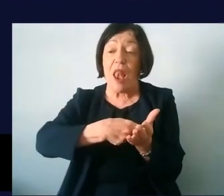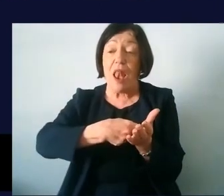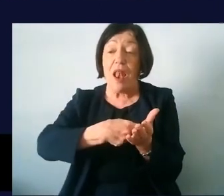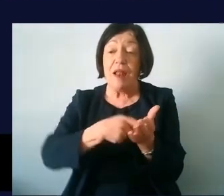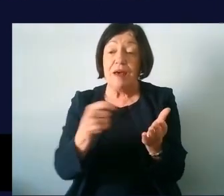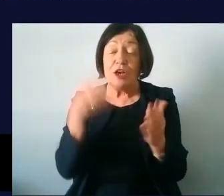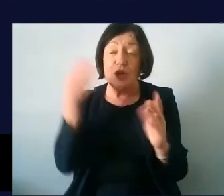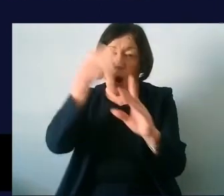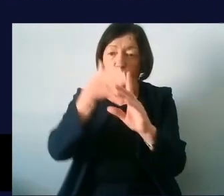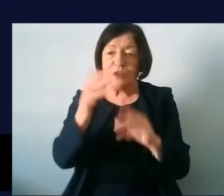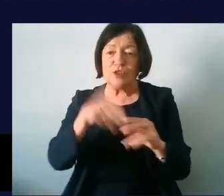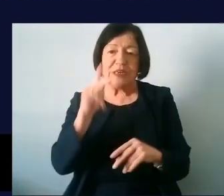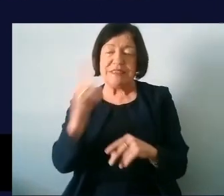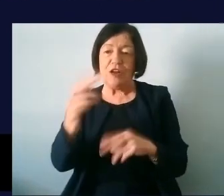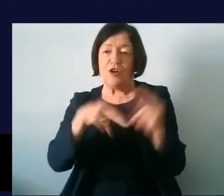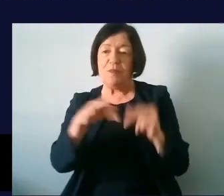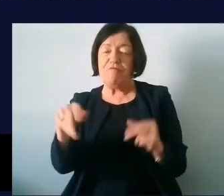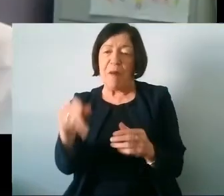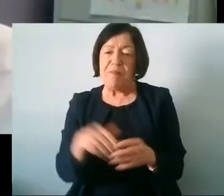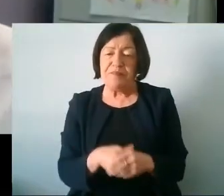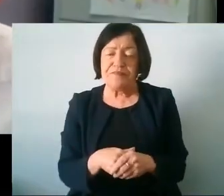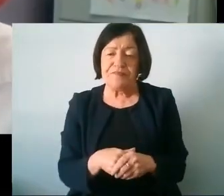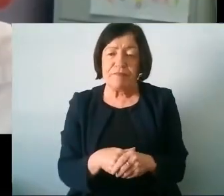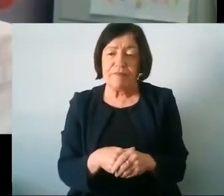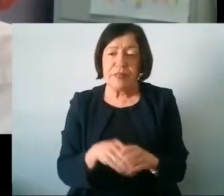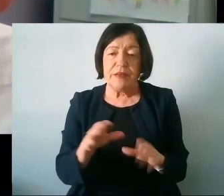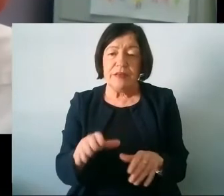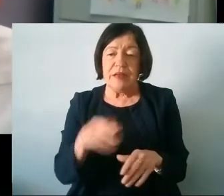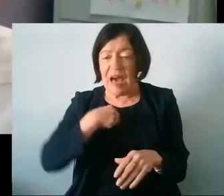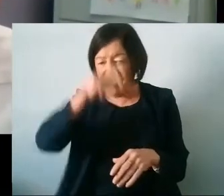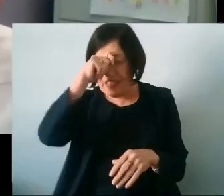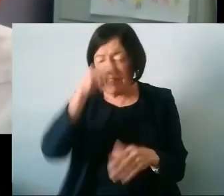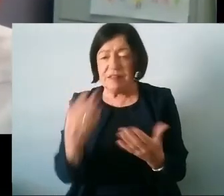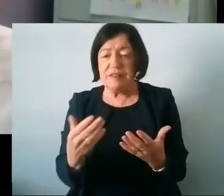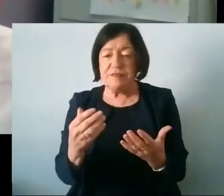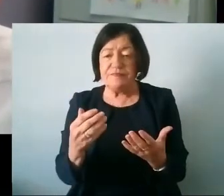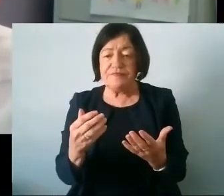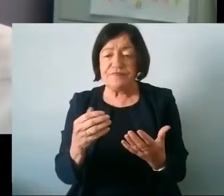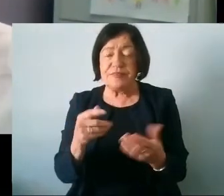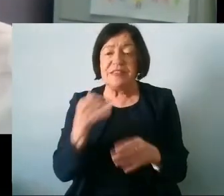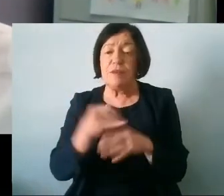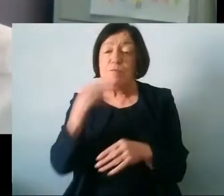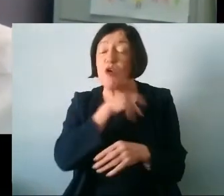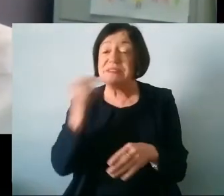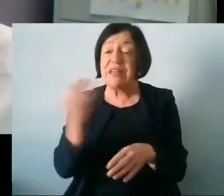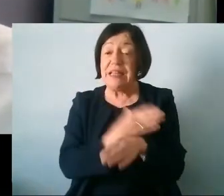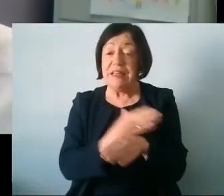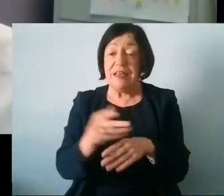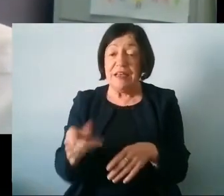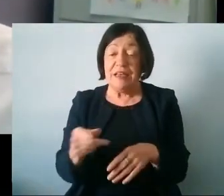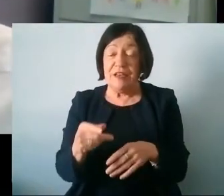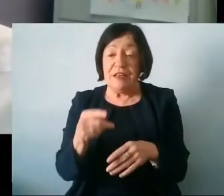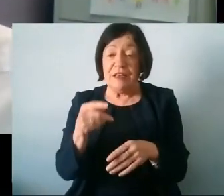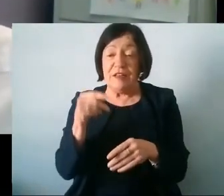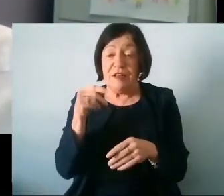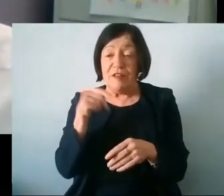that you could see coming from from Scotians? Well I think I think it's important to say at the outset that Scotians has been doing this